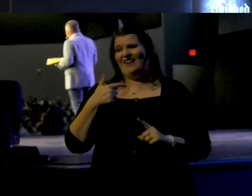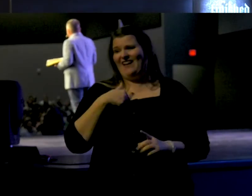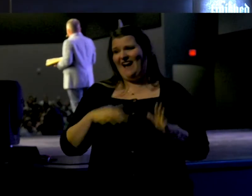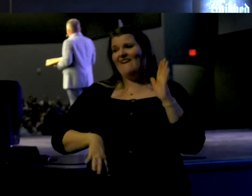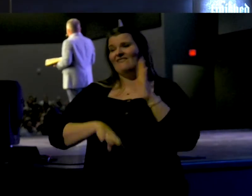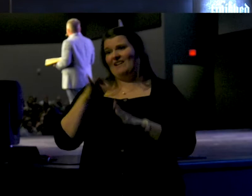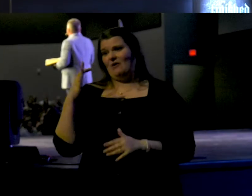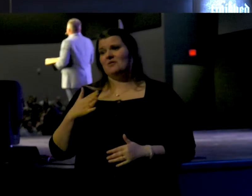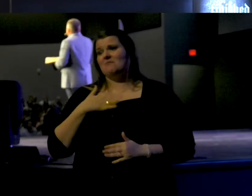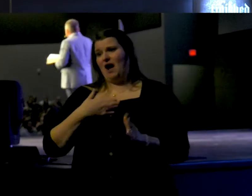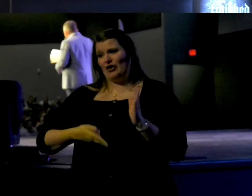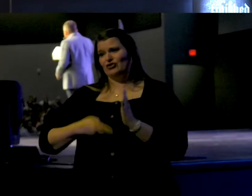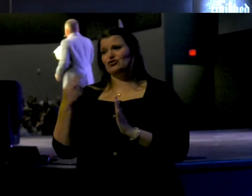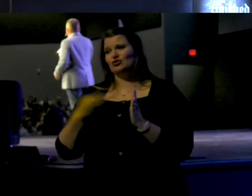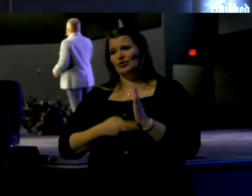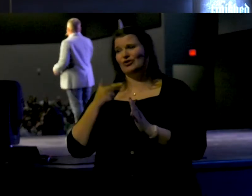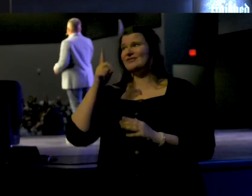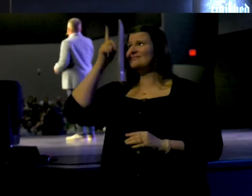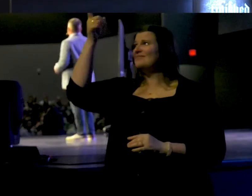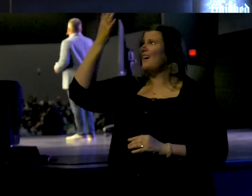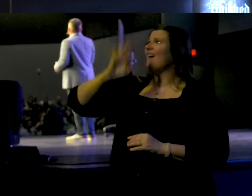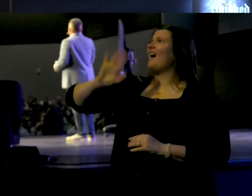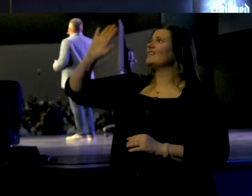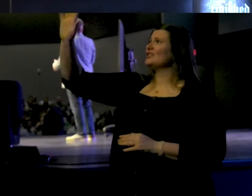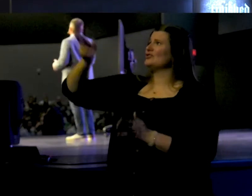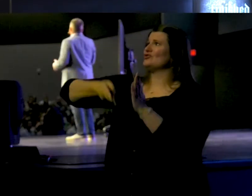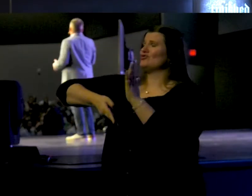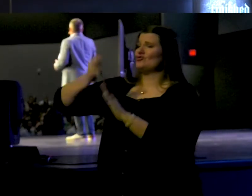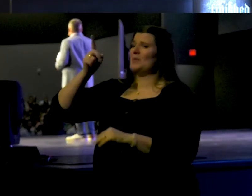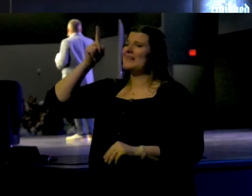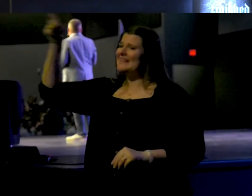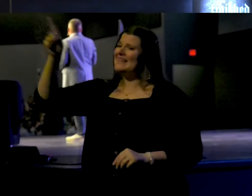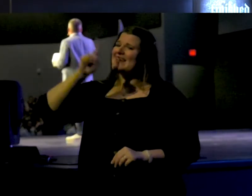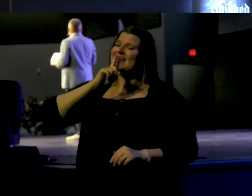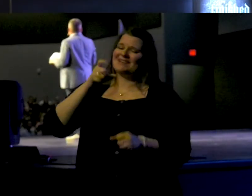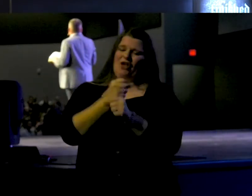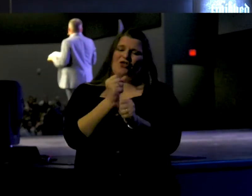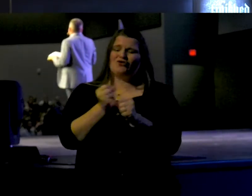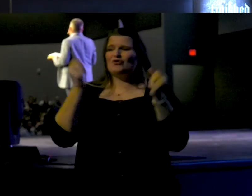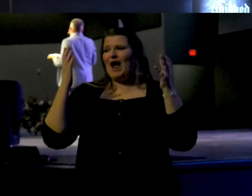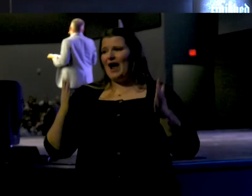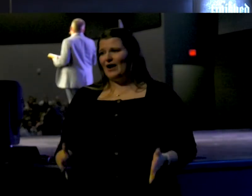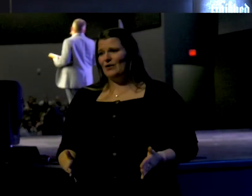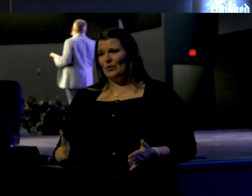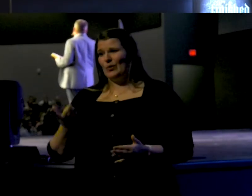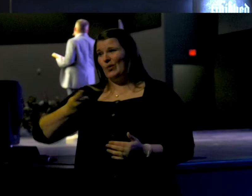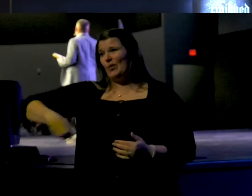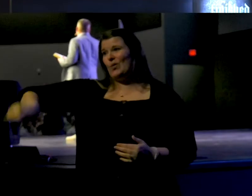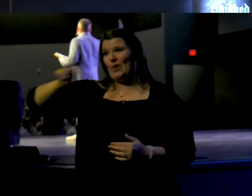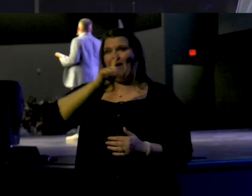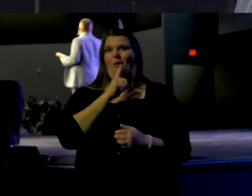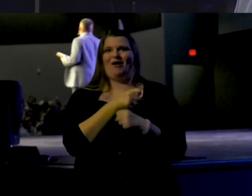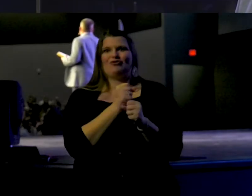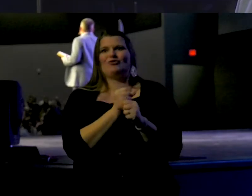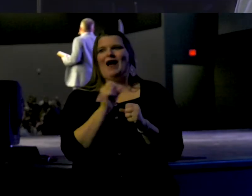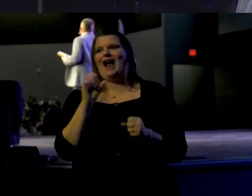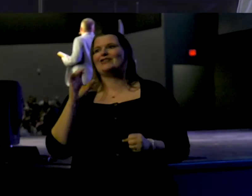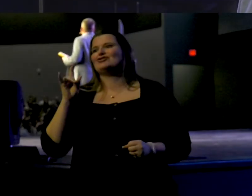my truth. It's God's truth. He is the creator. You and I are the creation.